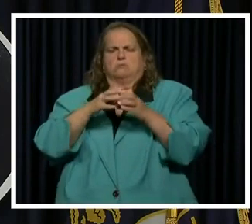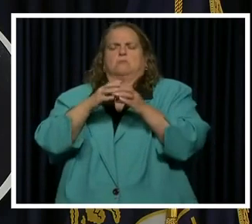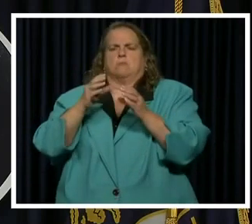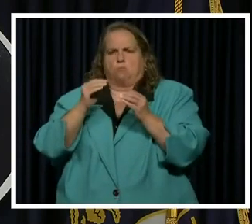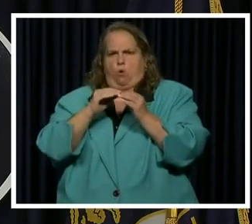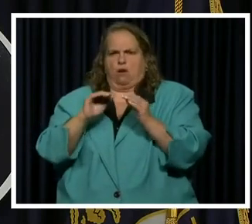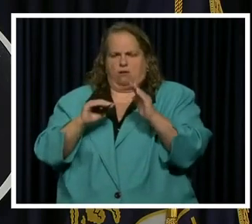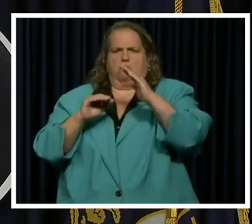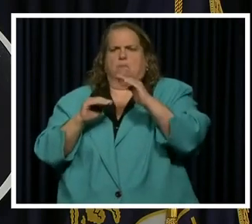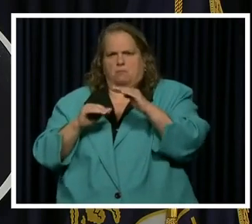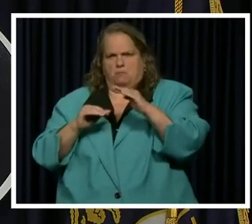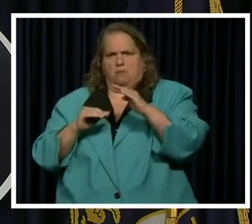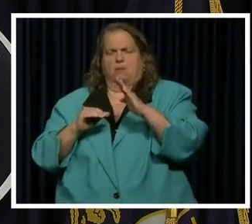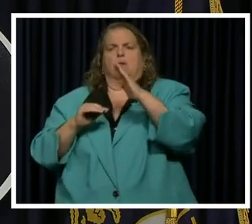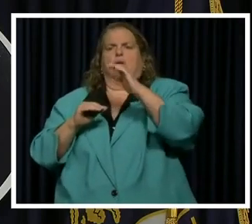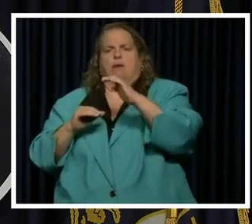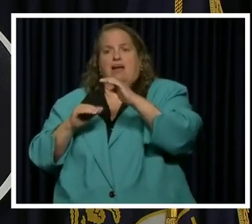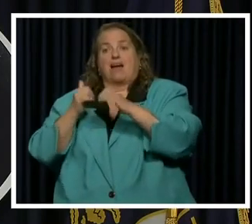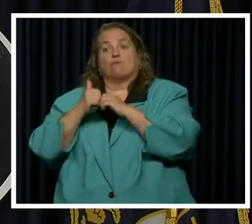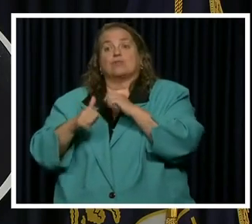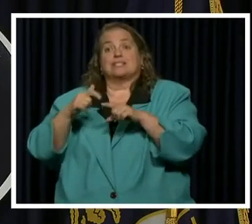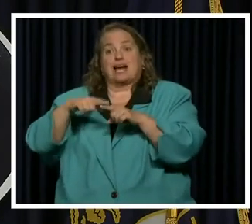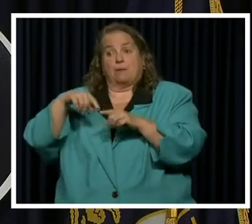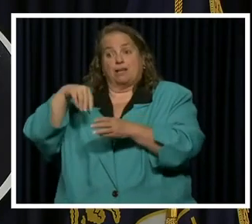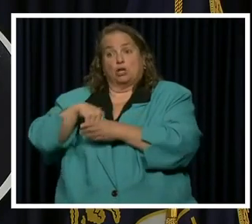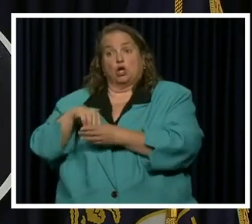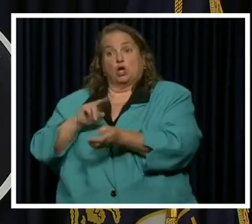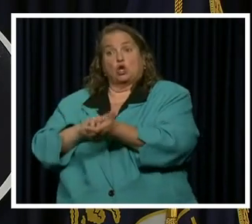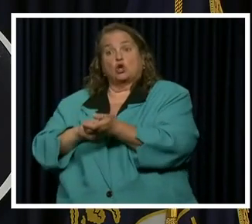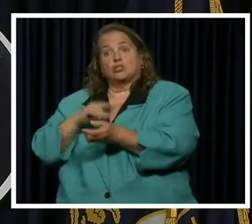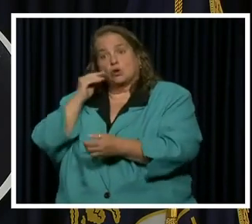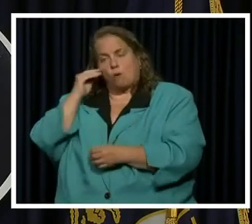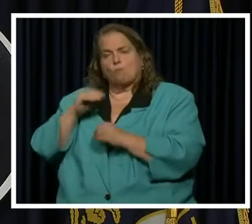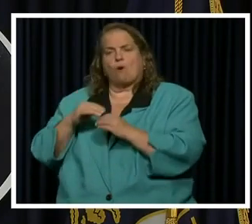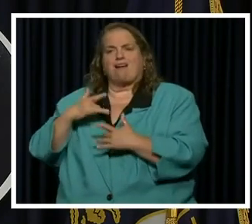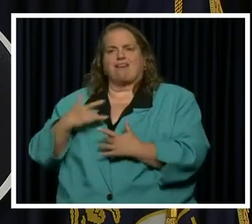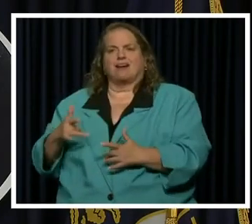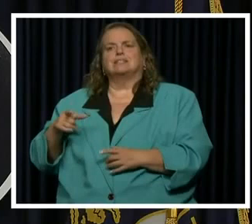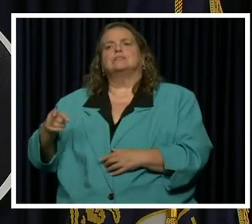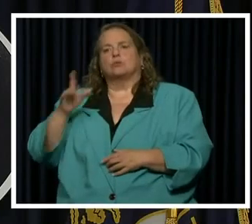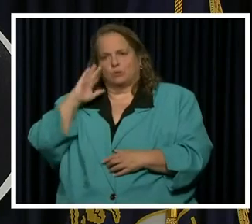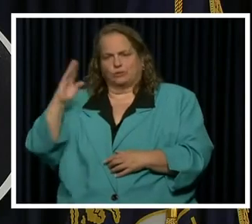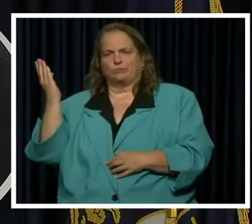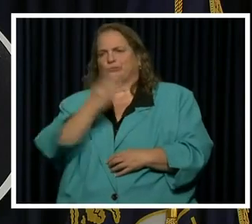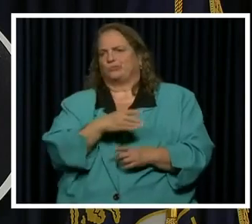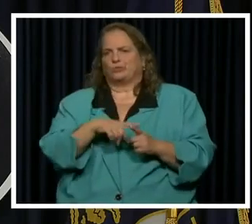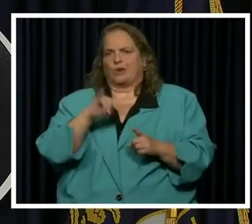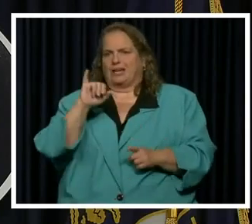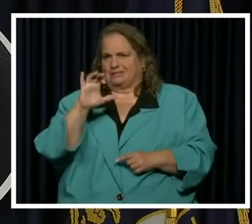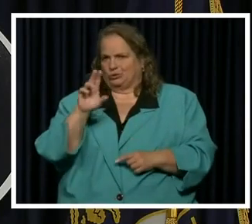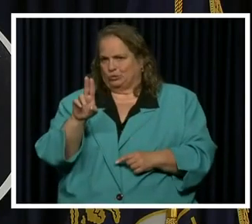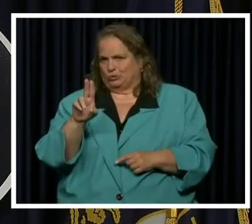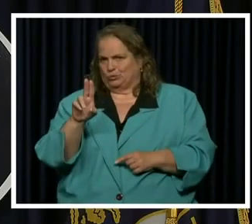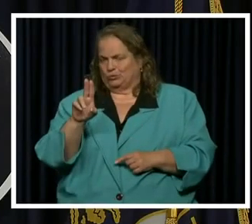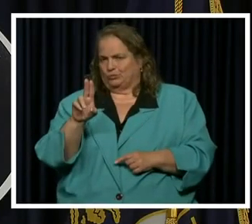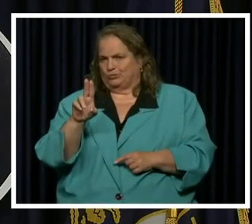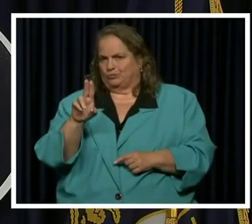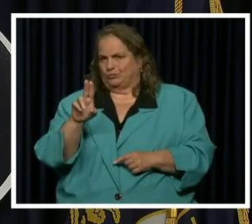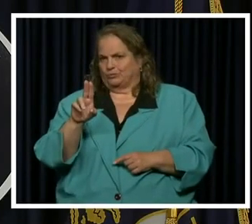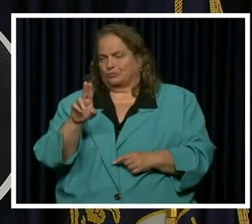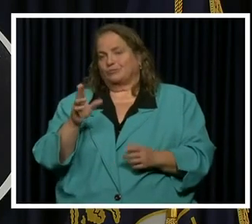know that every time it gets in a long term care facility, it's more likely we have somebody on the the the ICU.